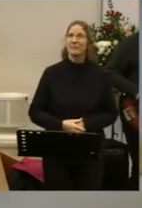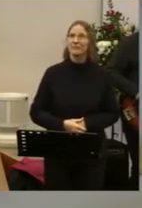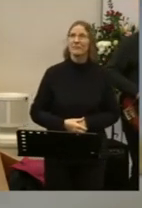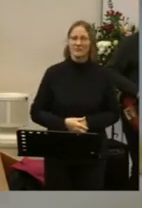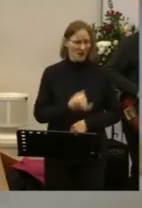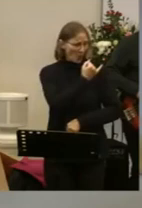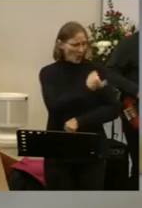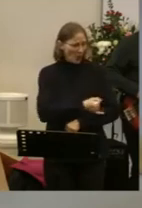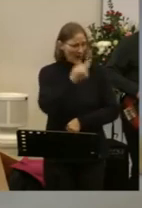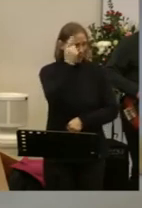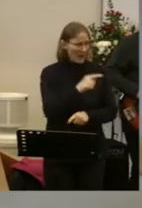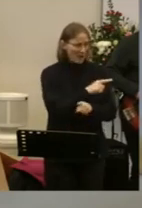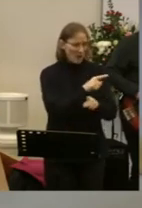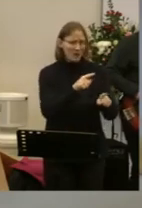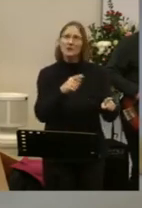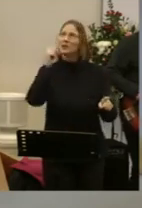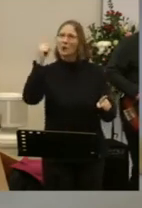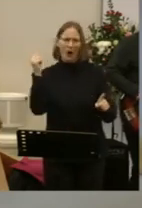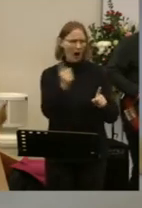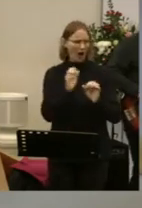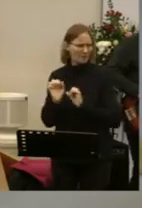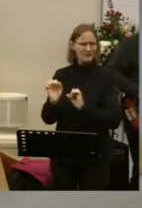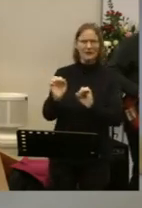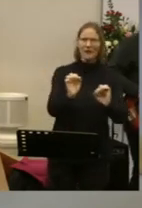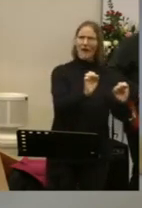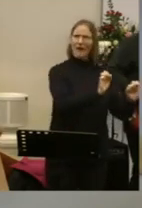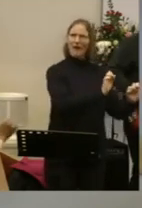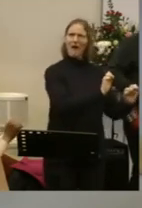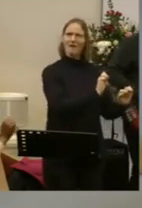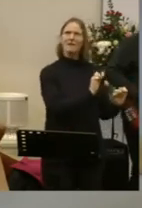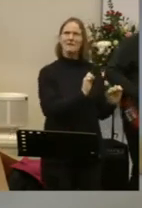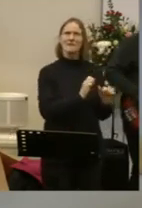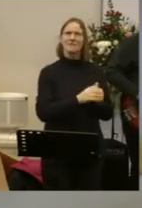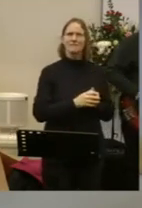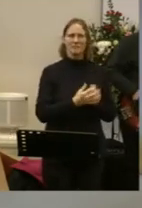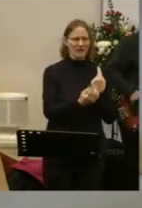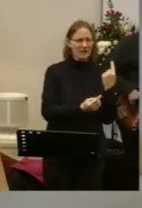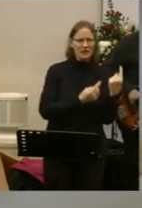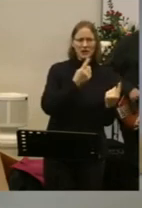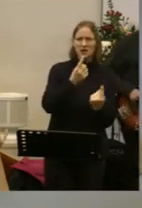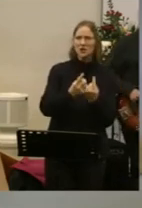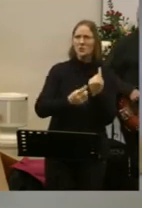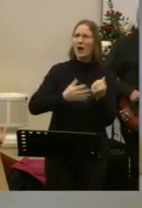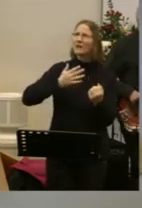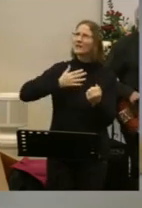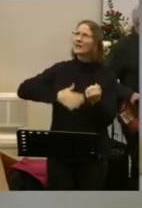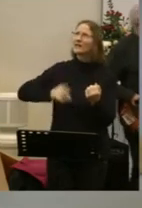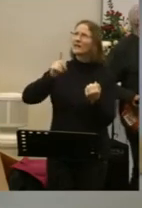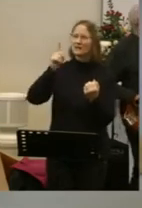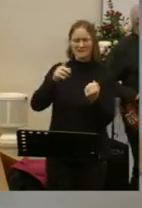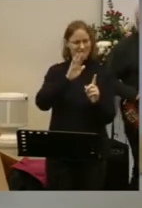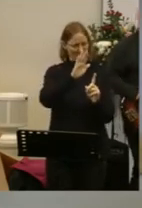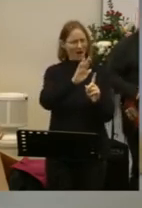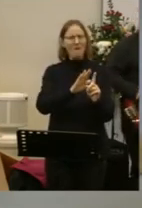You're the defender of the grace He'll